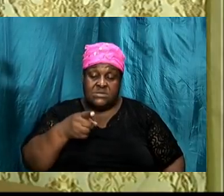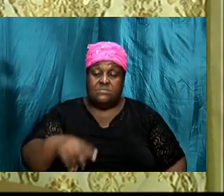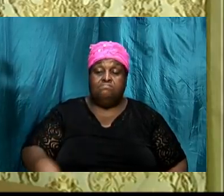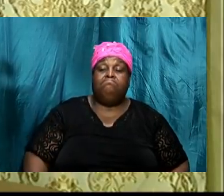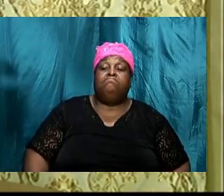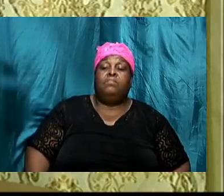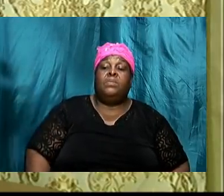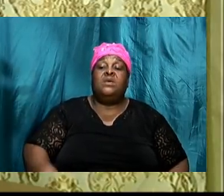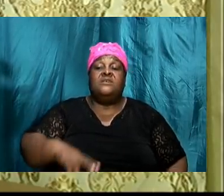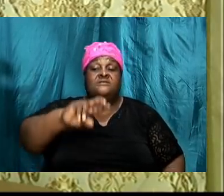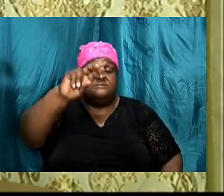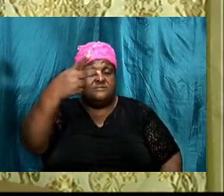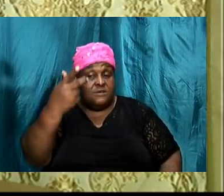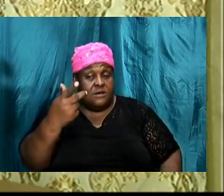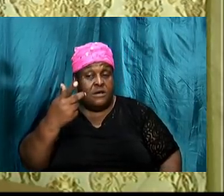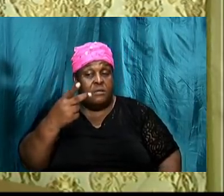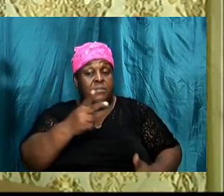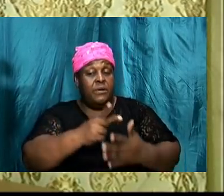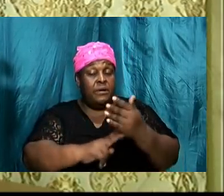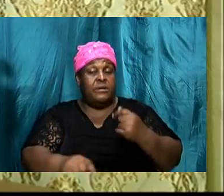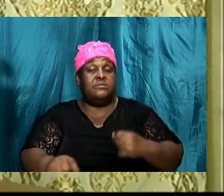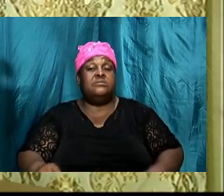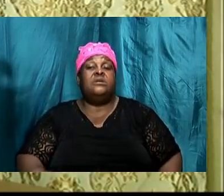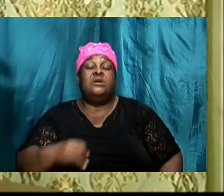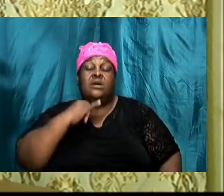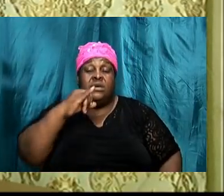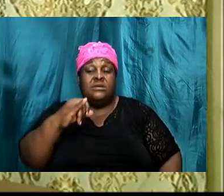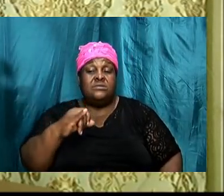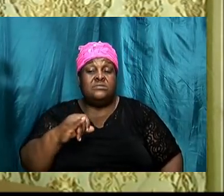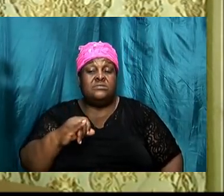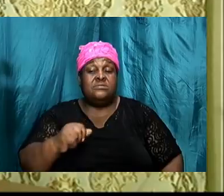the second part of this is to